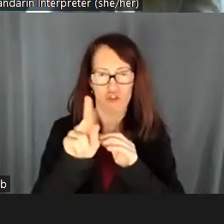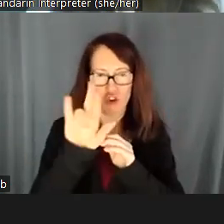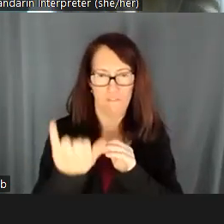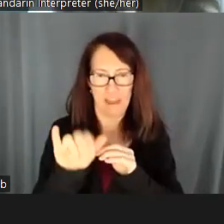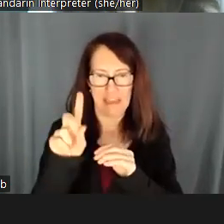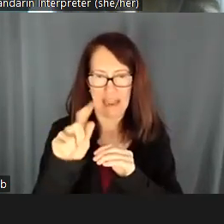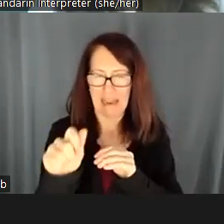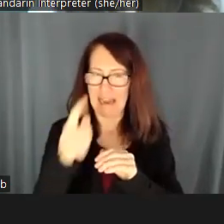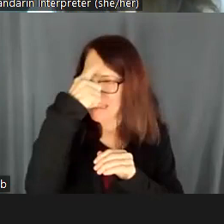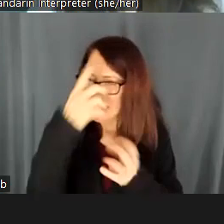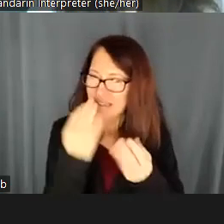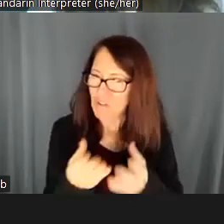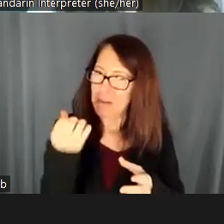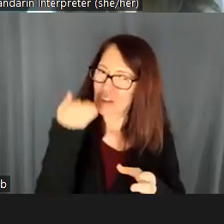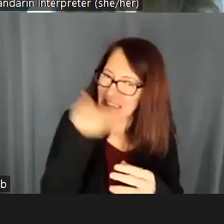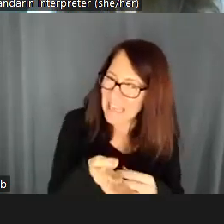talking about the same thing.